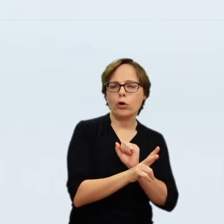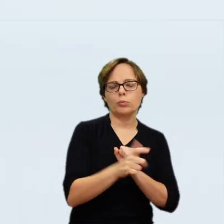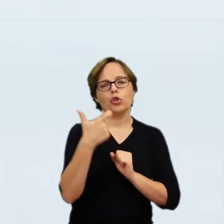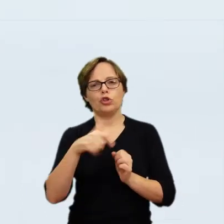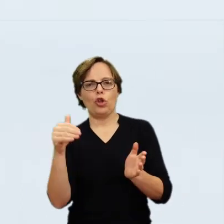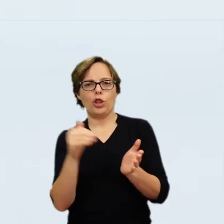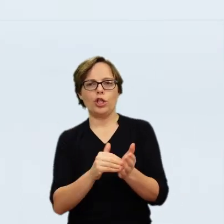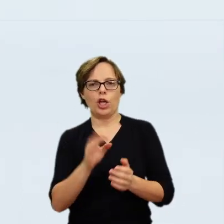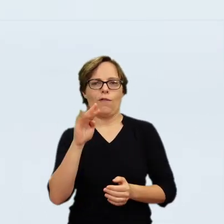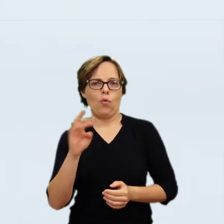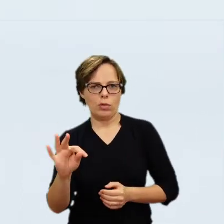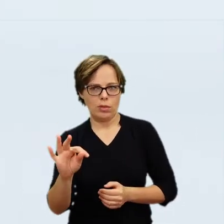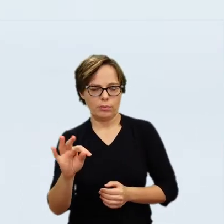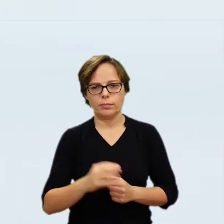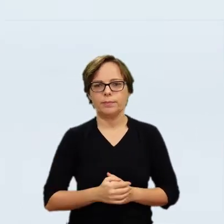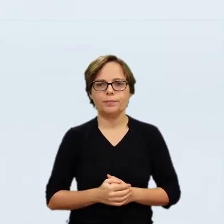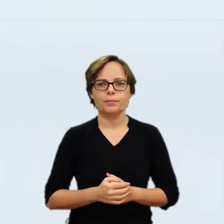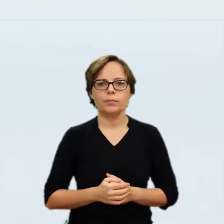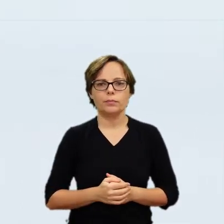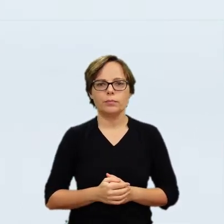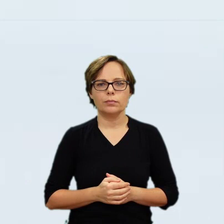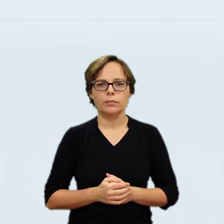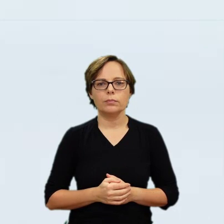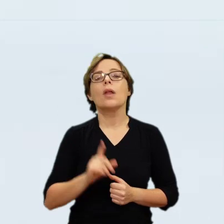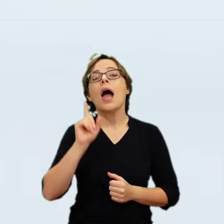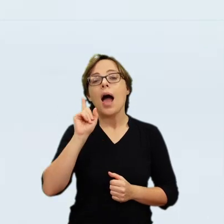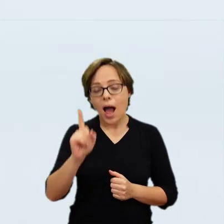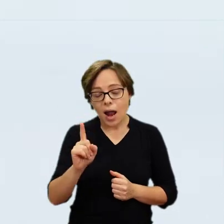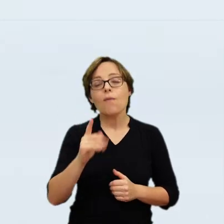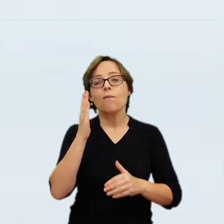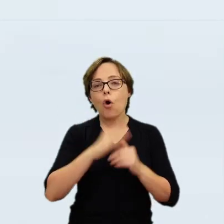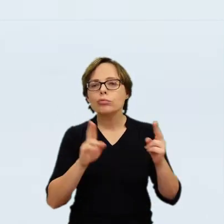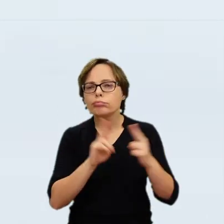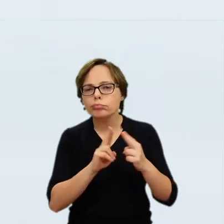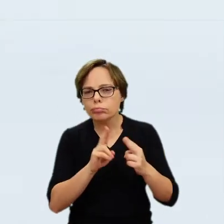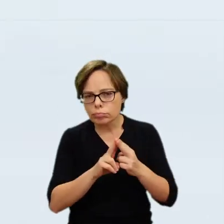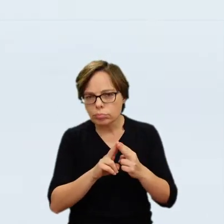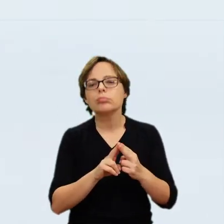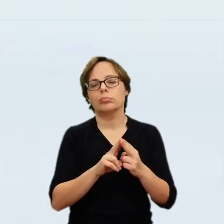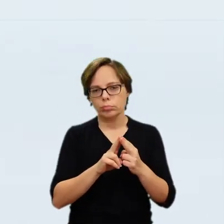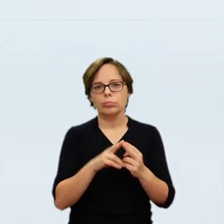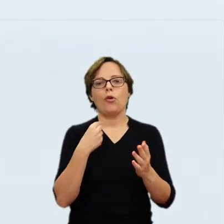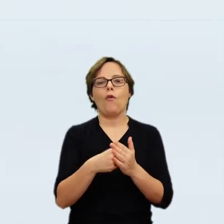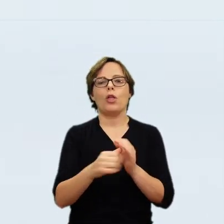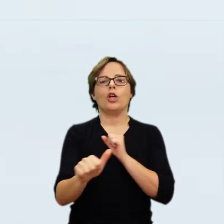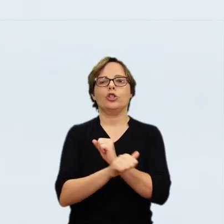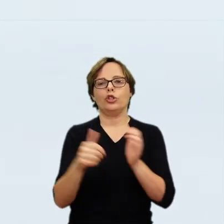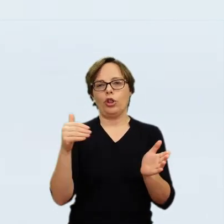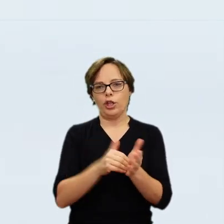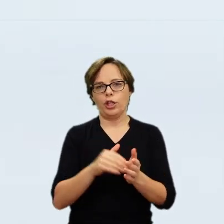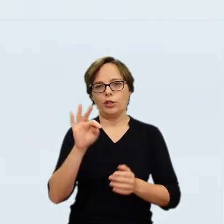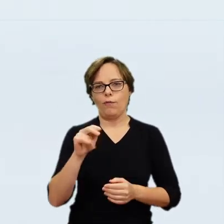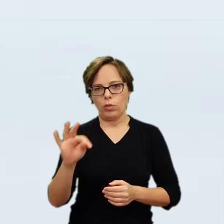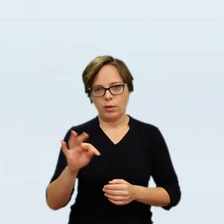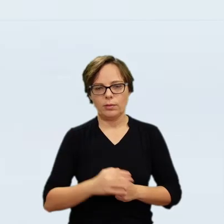ducats. By the time of the second inventory, on the 1st of December, 1844, the painting still